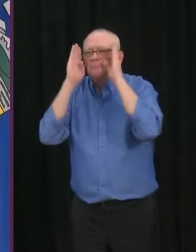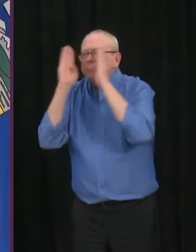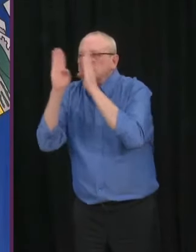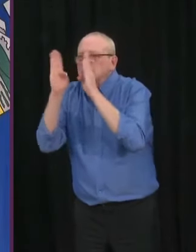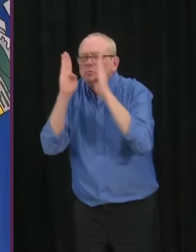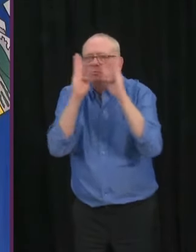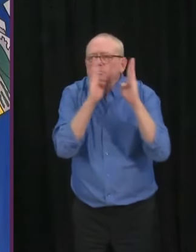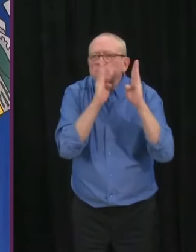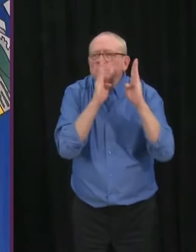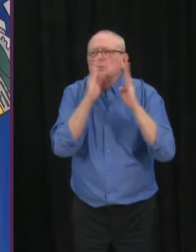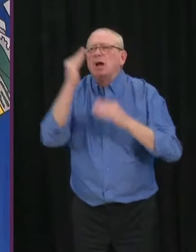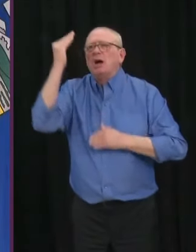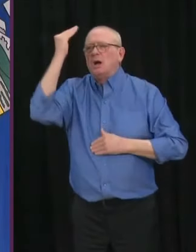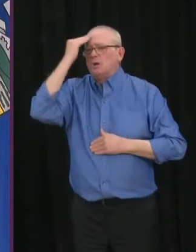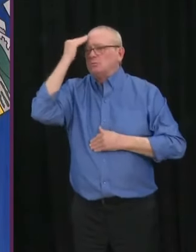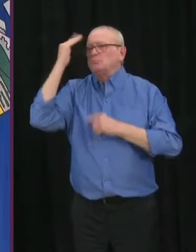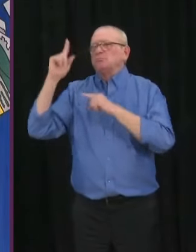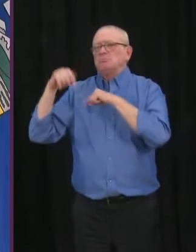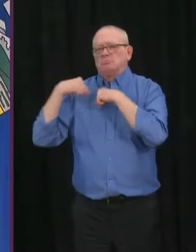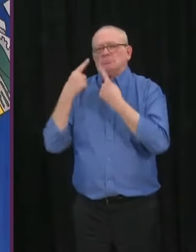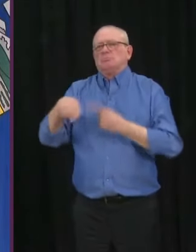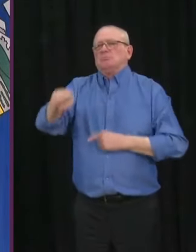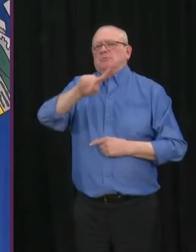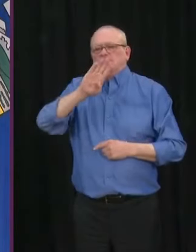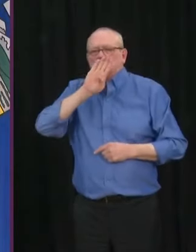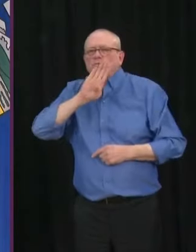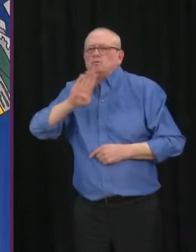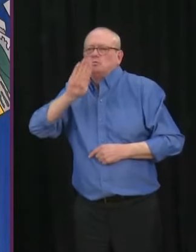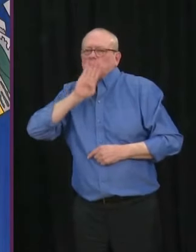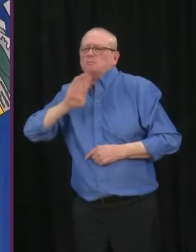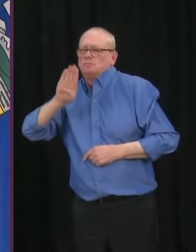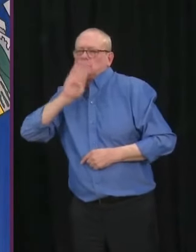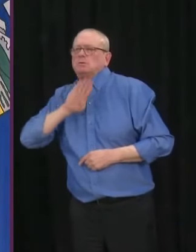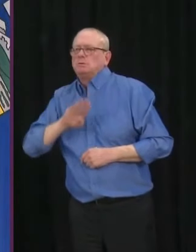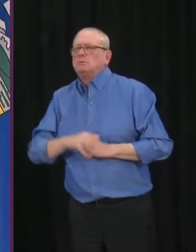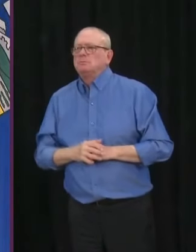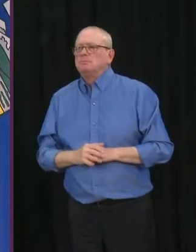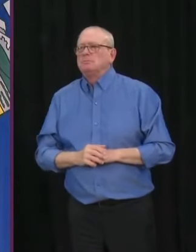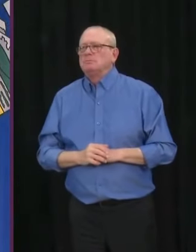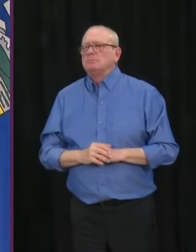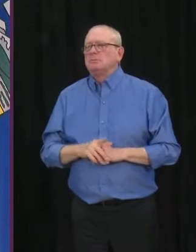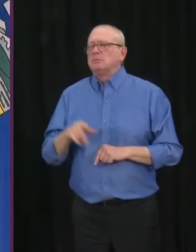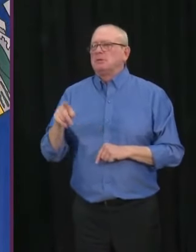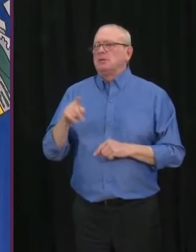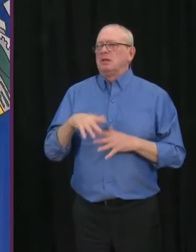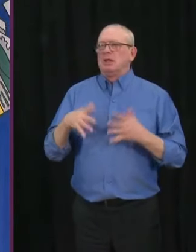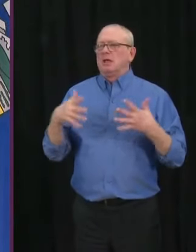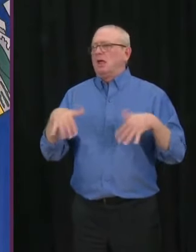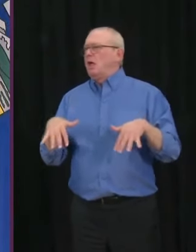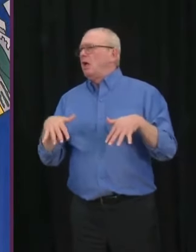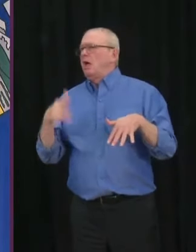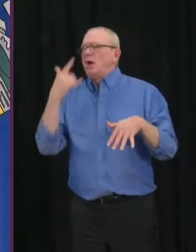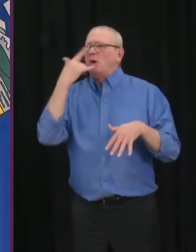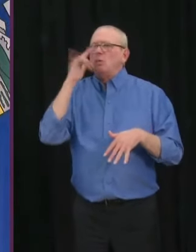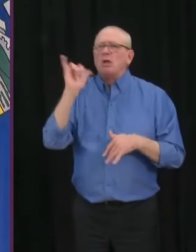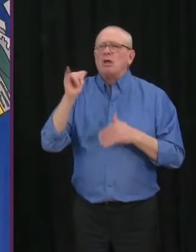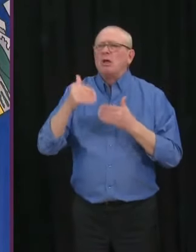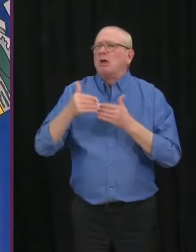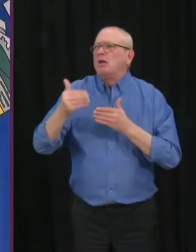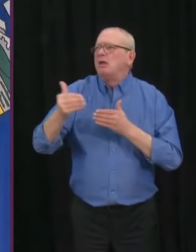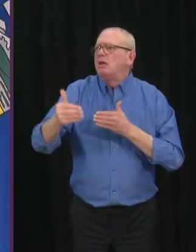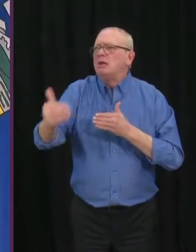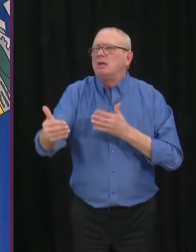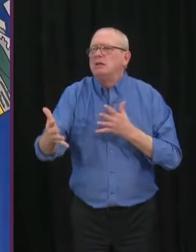the last month has been, where many of you have had uncertain futures as to what the next steps are going to be. Are the numbers going to come down?